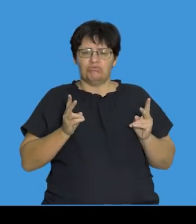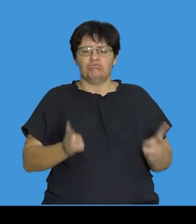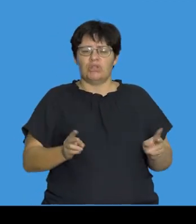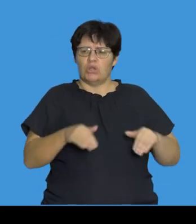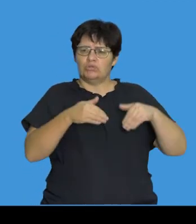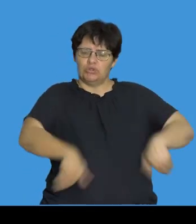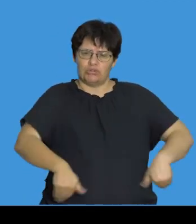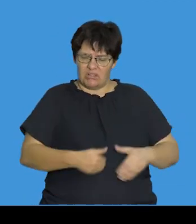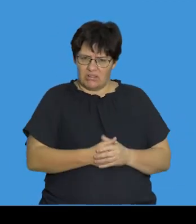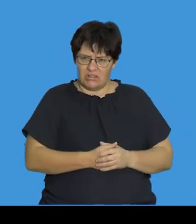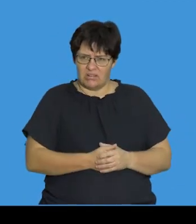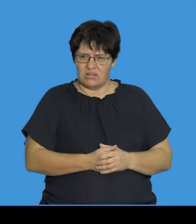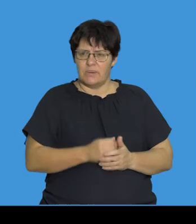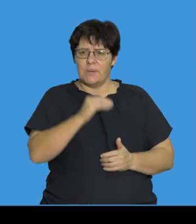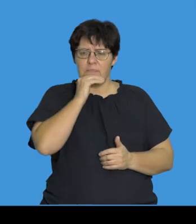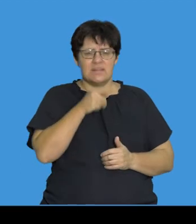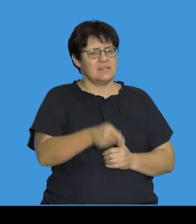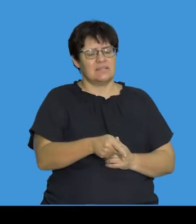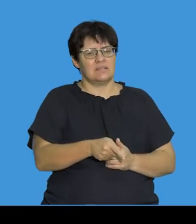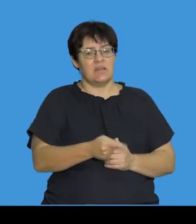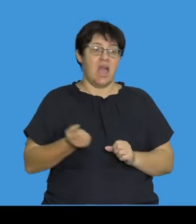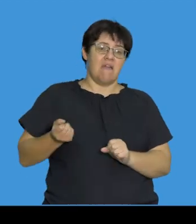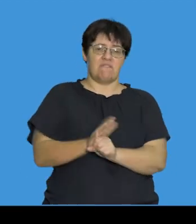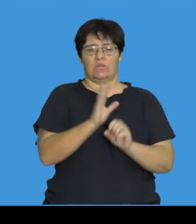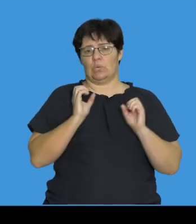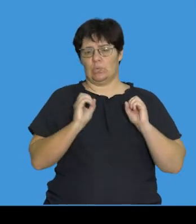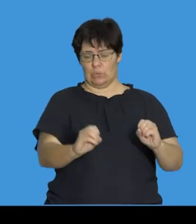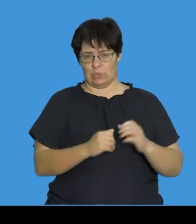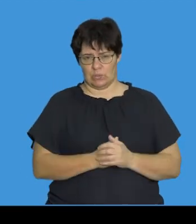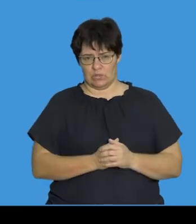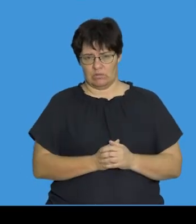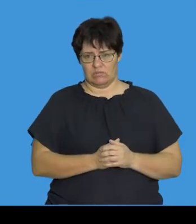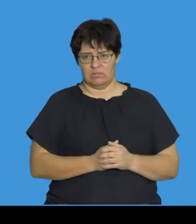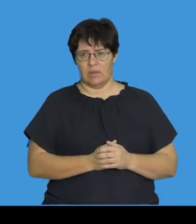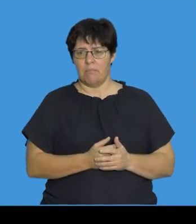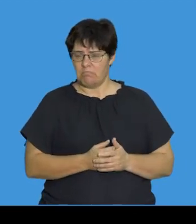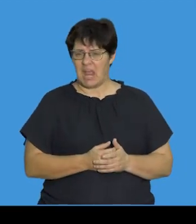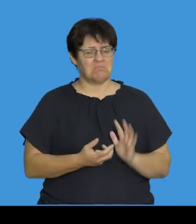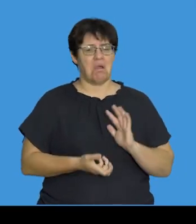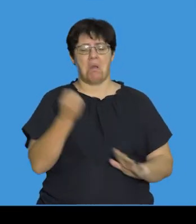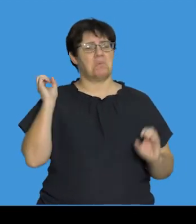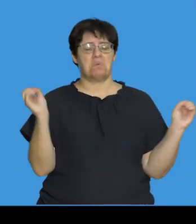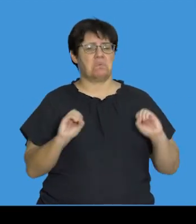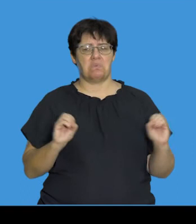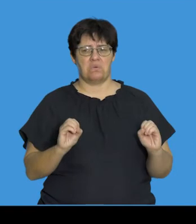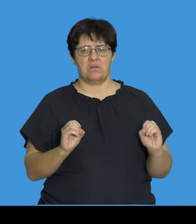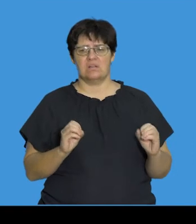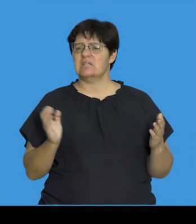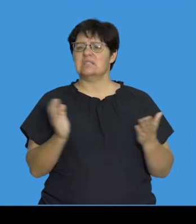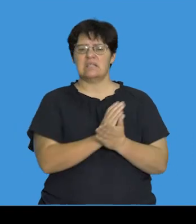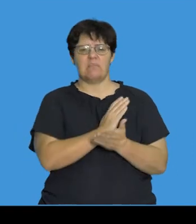refers to something that does not have an effect. So, we refer to it as being harmless or, in some